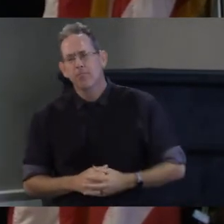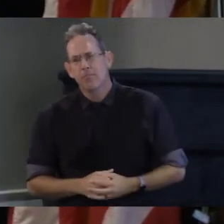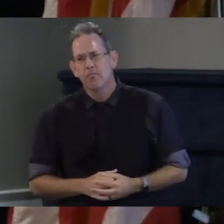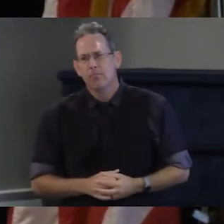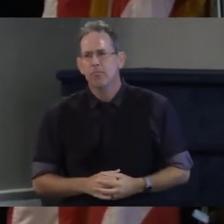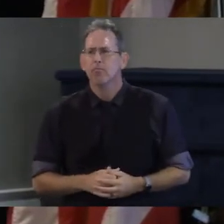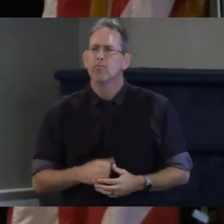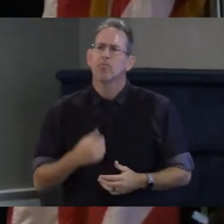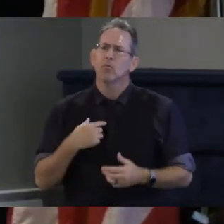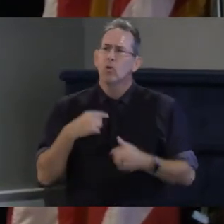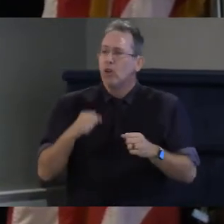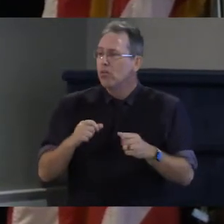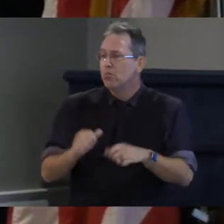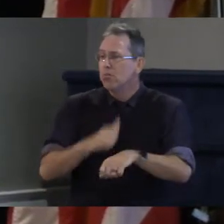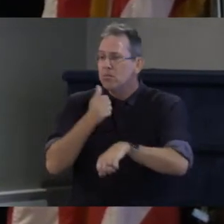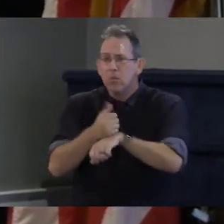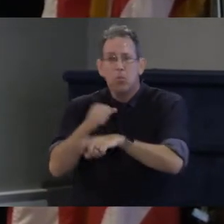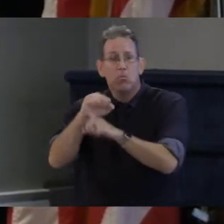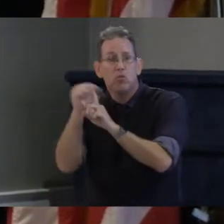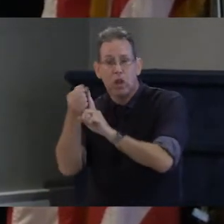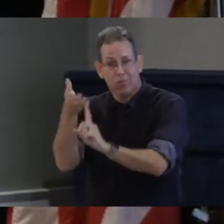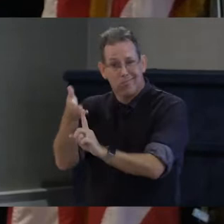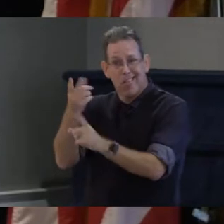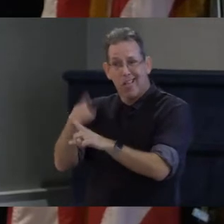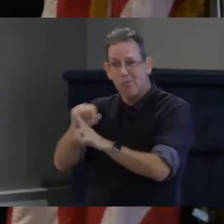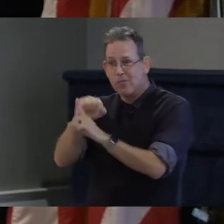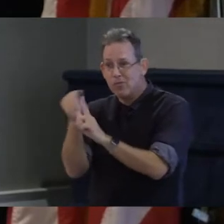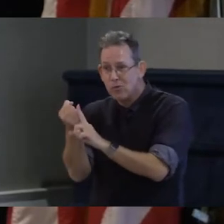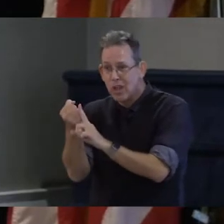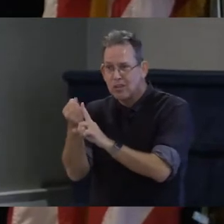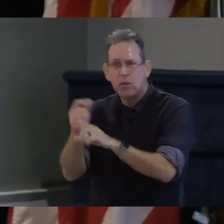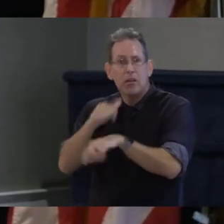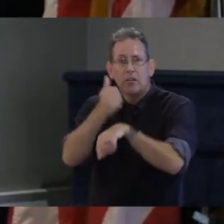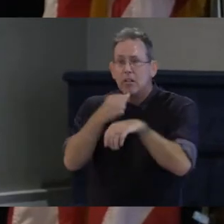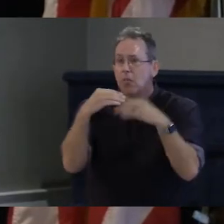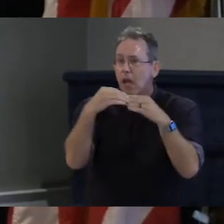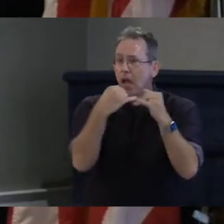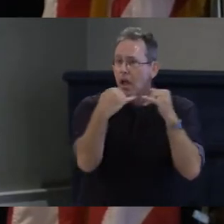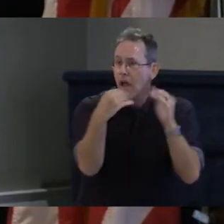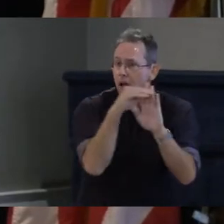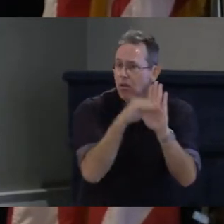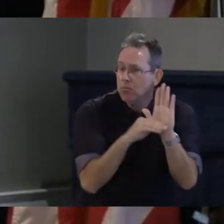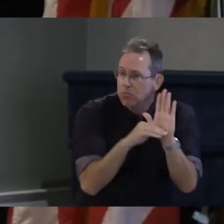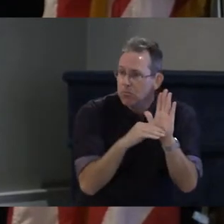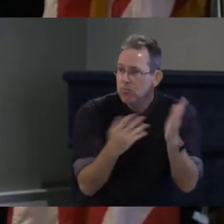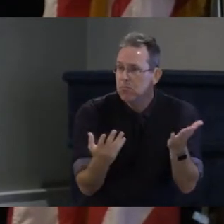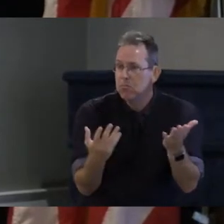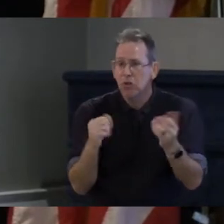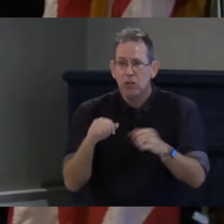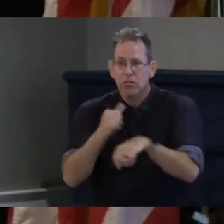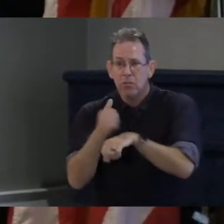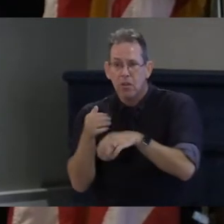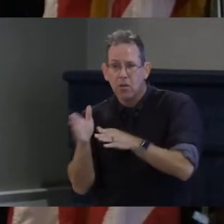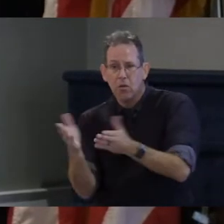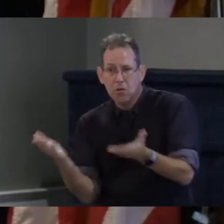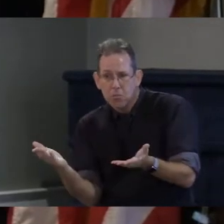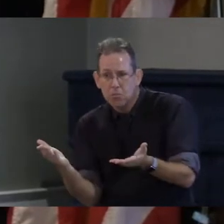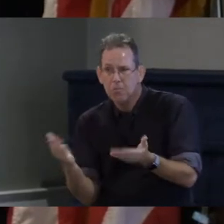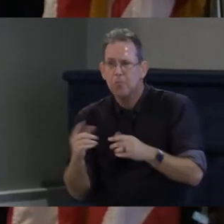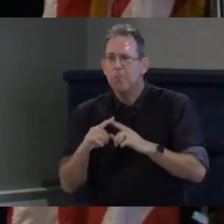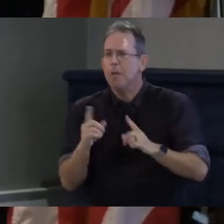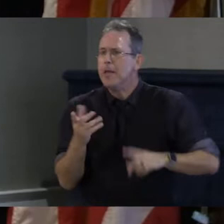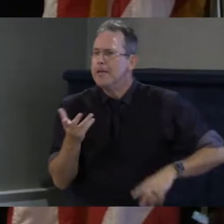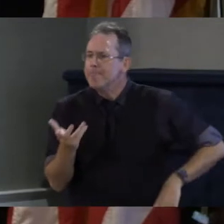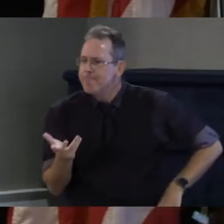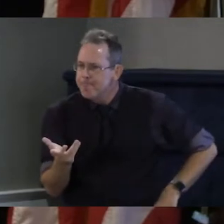circumstances and guidelines for people to follow but we also have to make sure that there is there